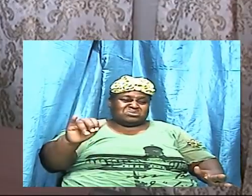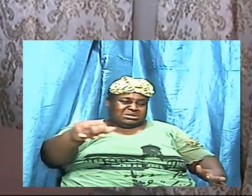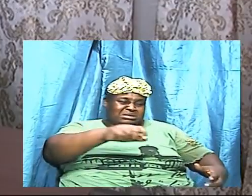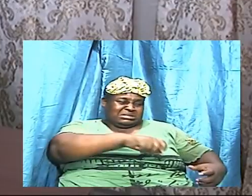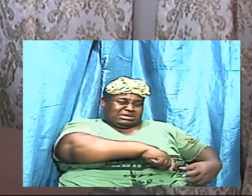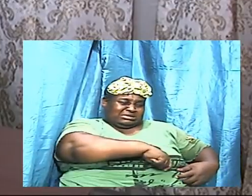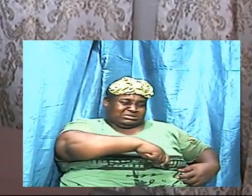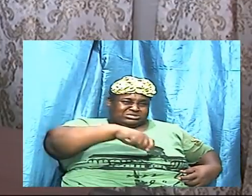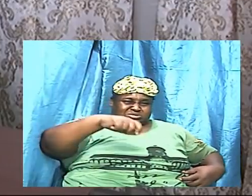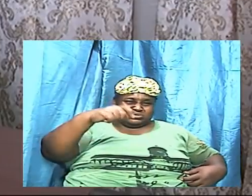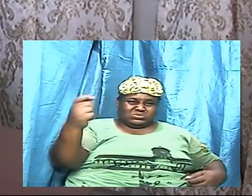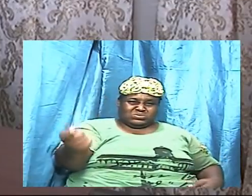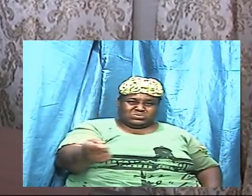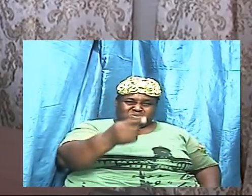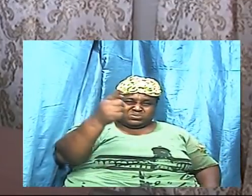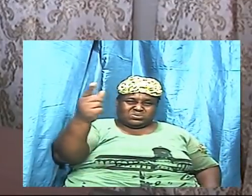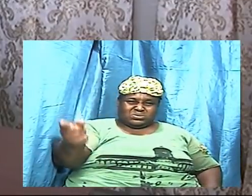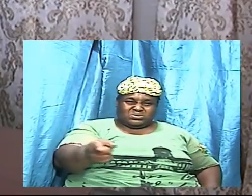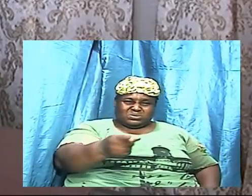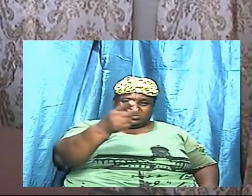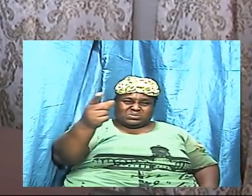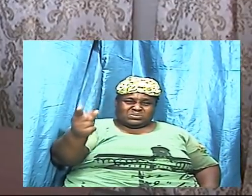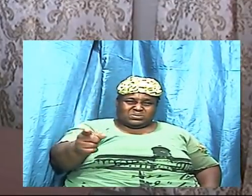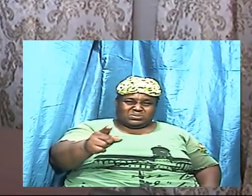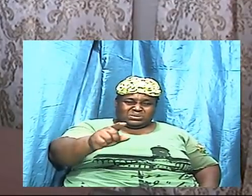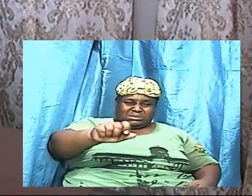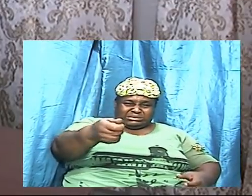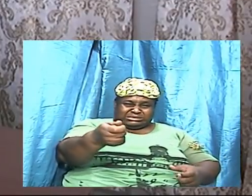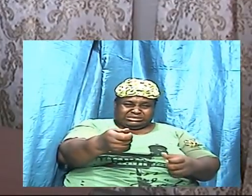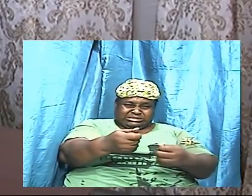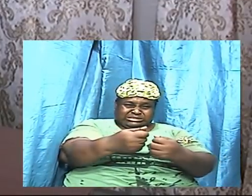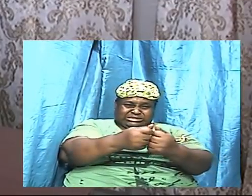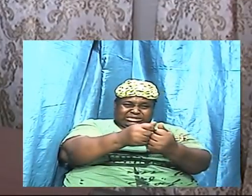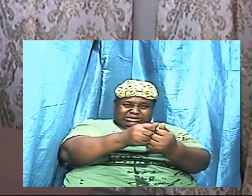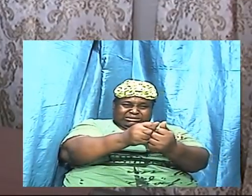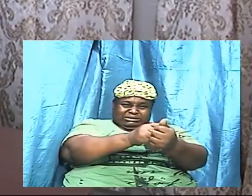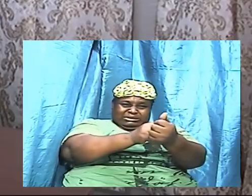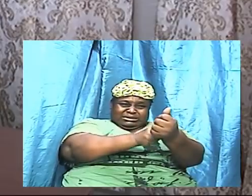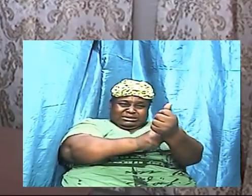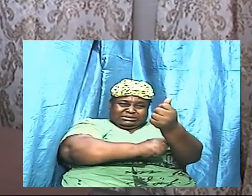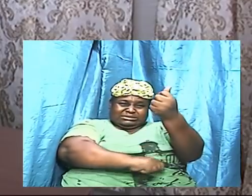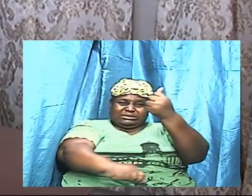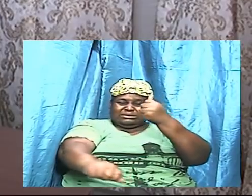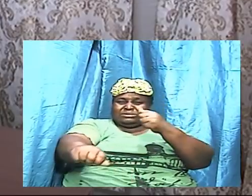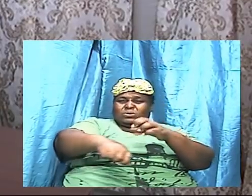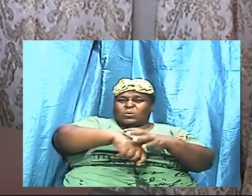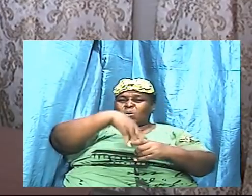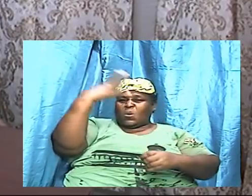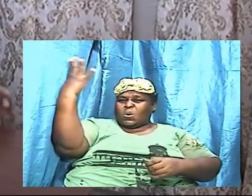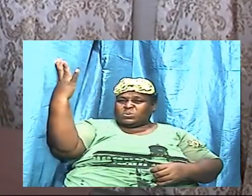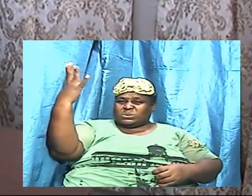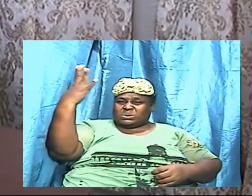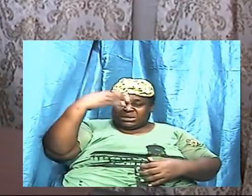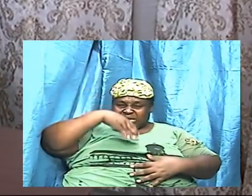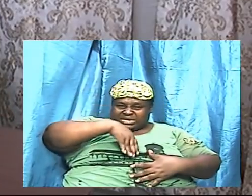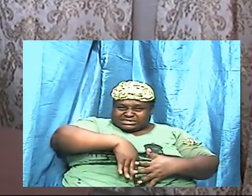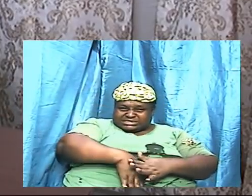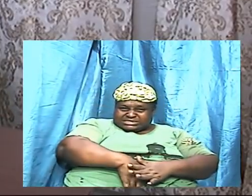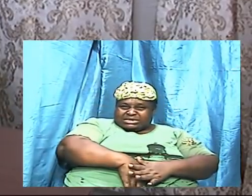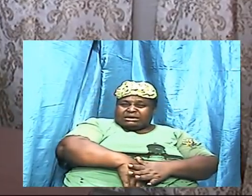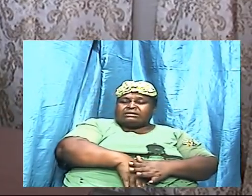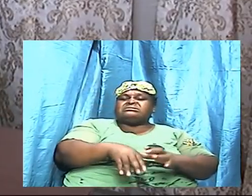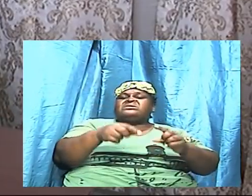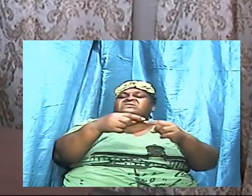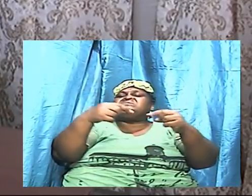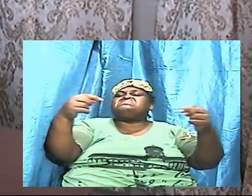of the enemy. And the soldier turns it and then he pulls it out. And that